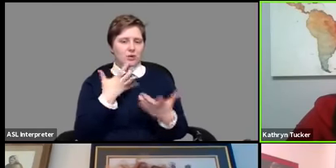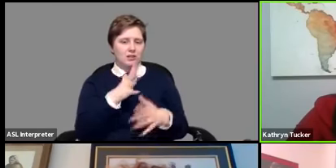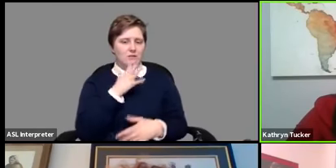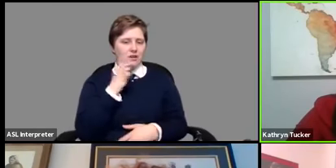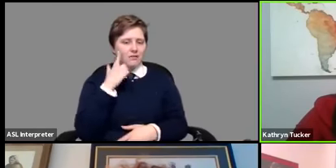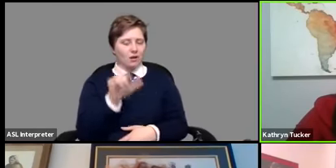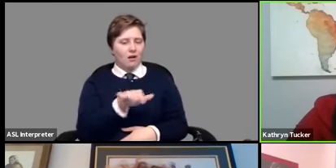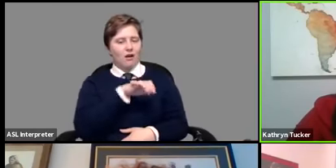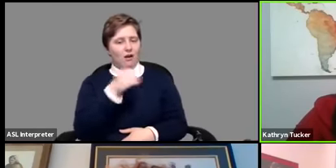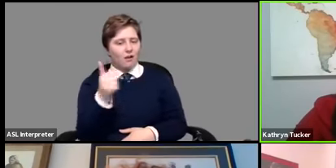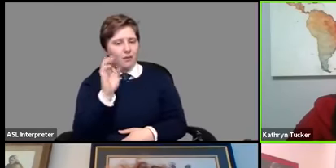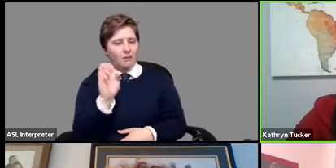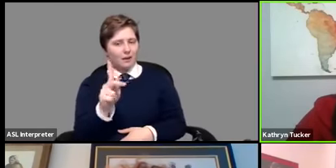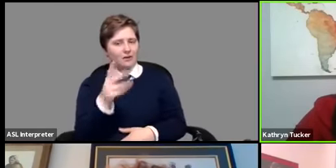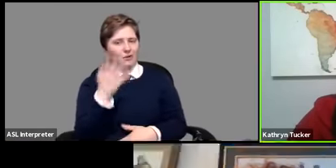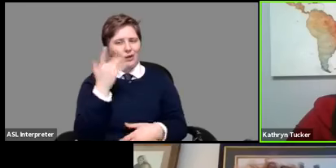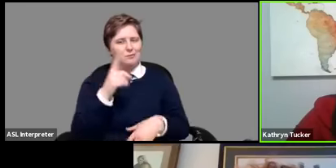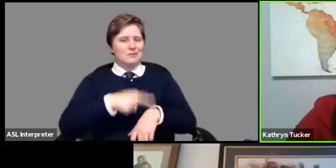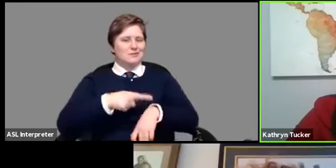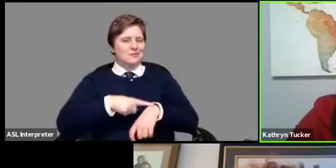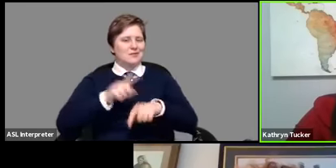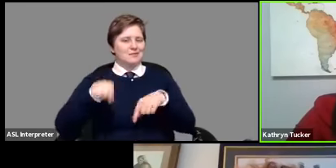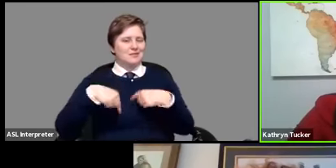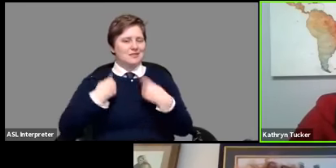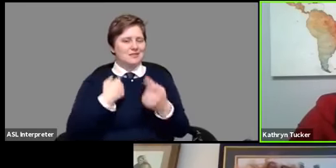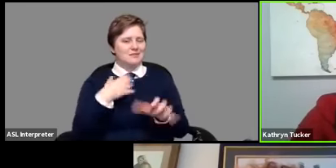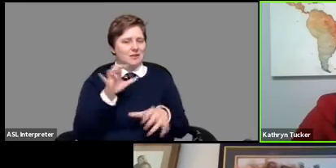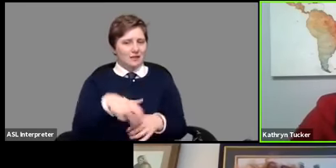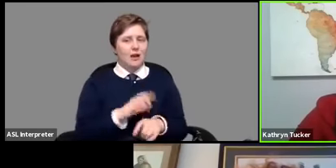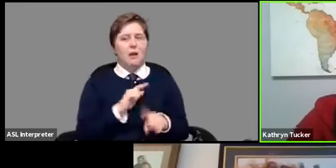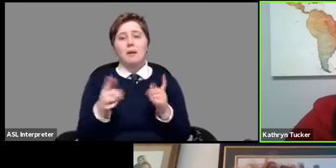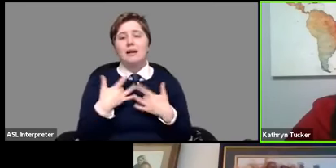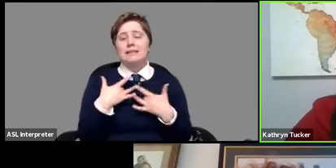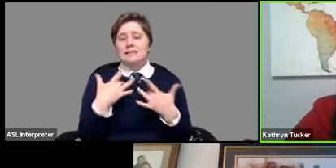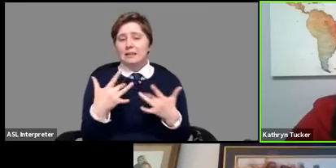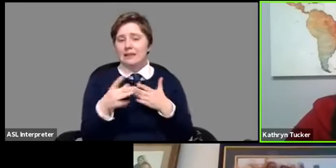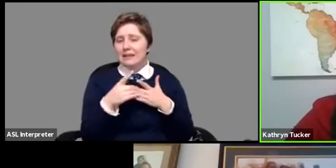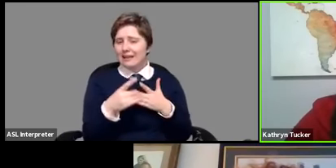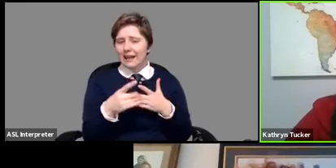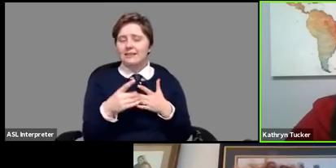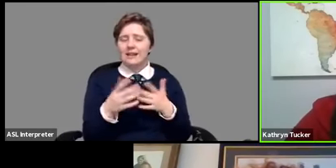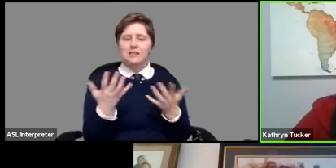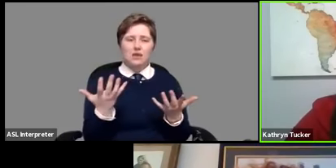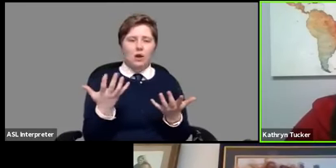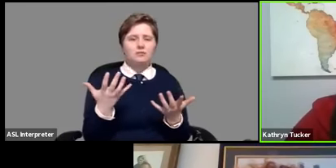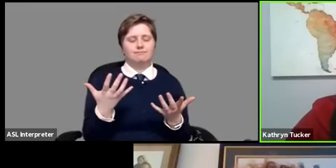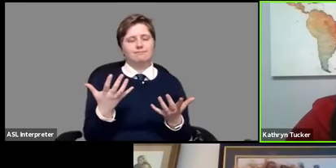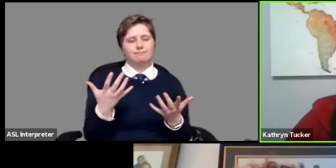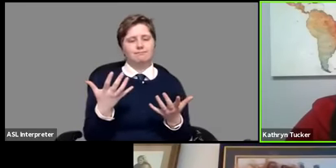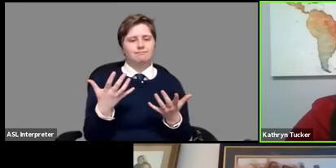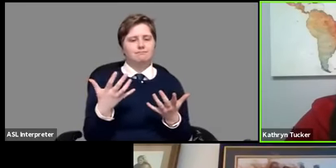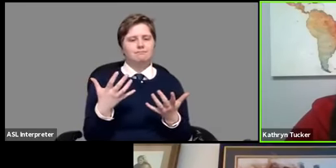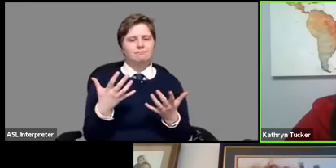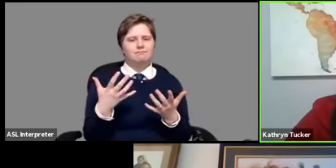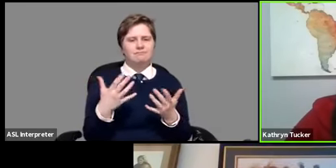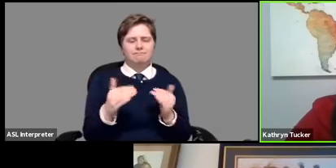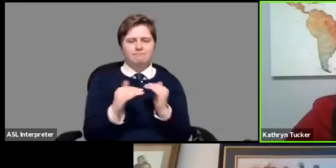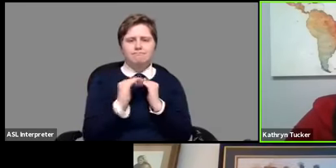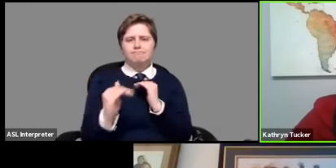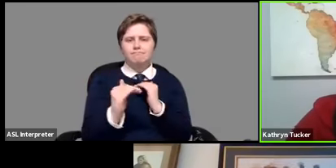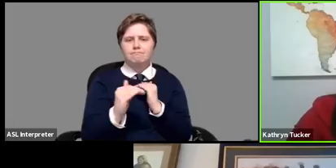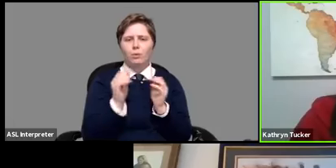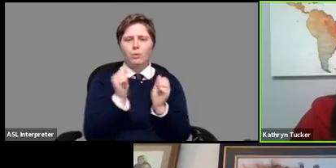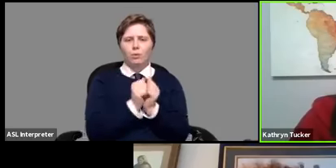any of the banks because it's been a while um since i've been but typically the guidelines are pretty um um are pretty fixed when it comes to